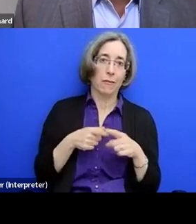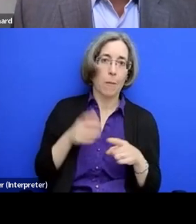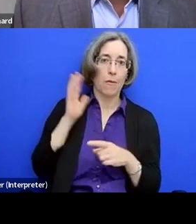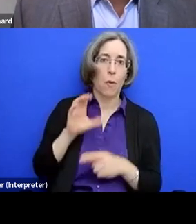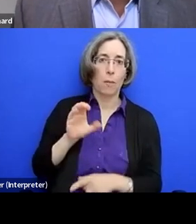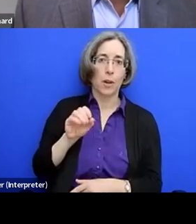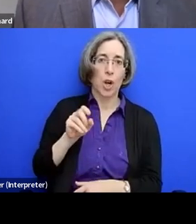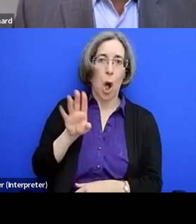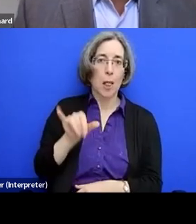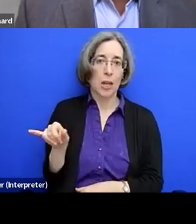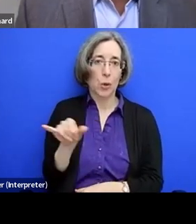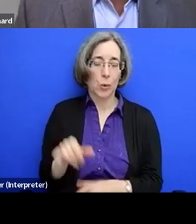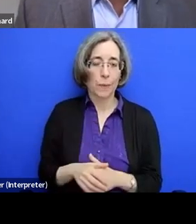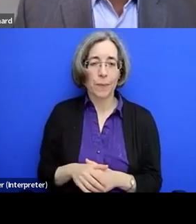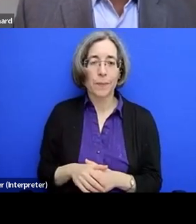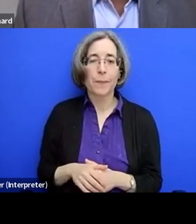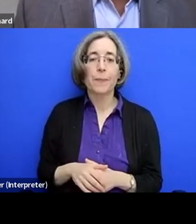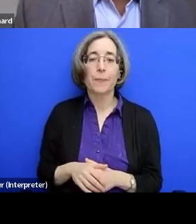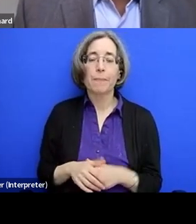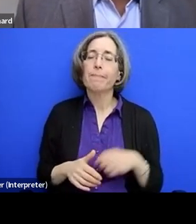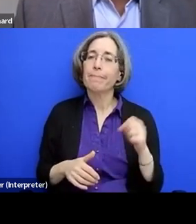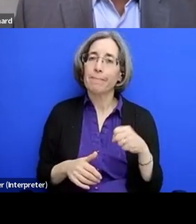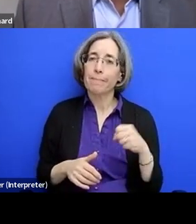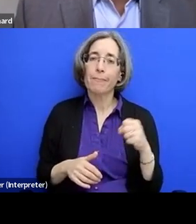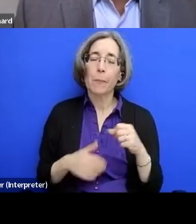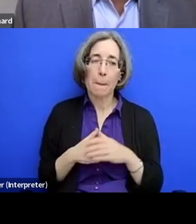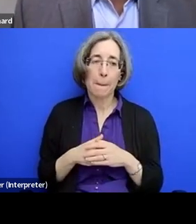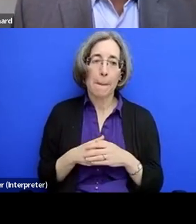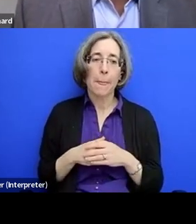Yeah. I mean, I, I, I mentioned, um,